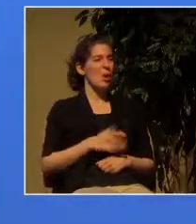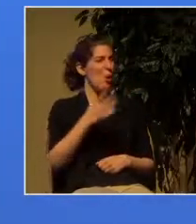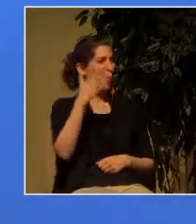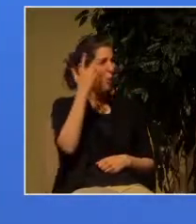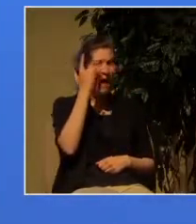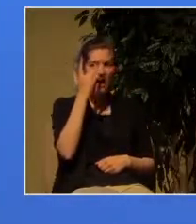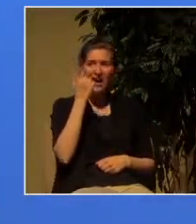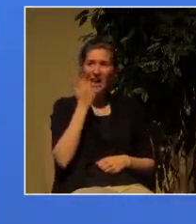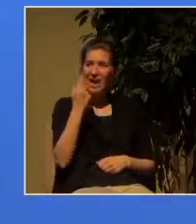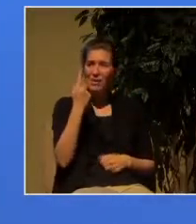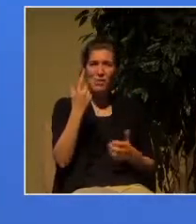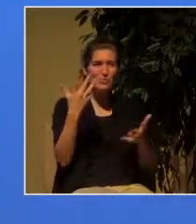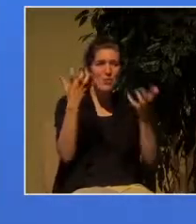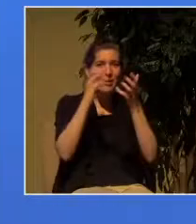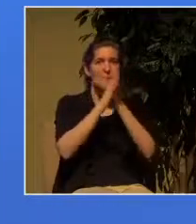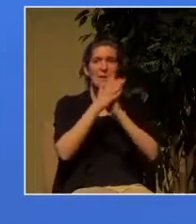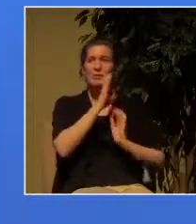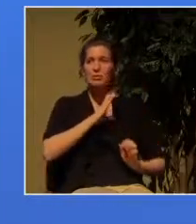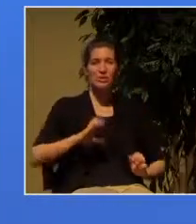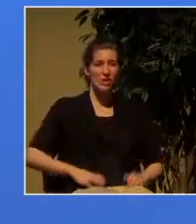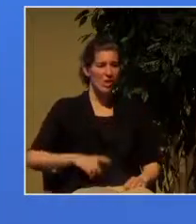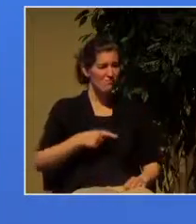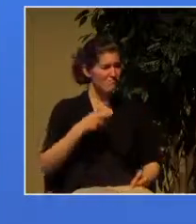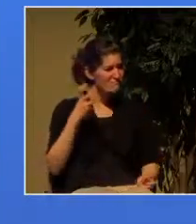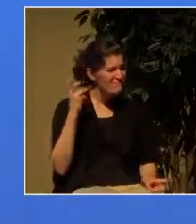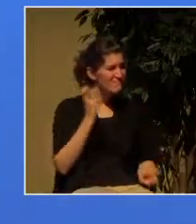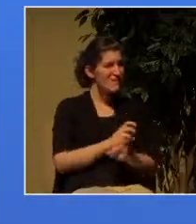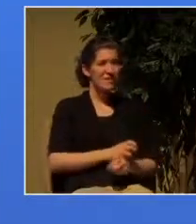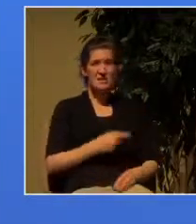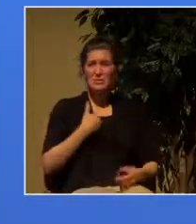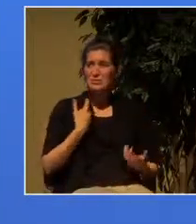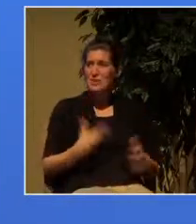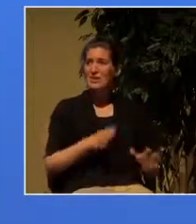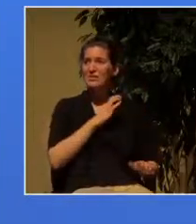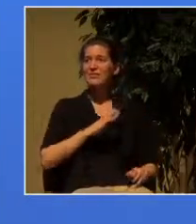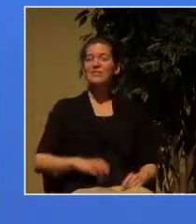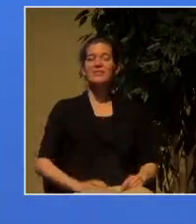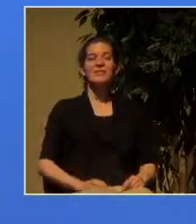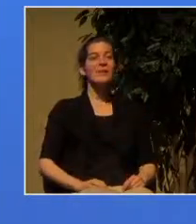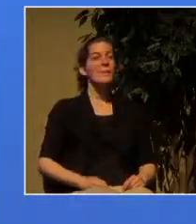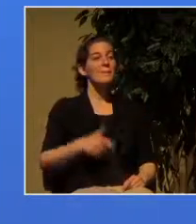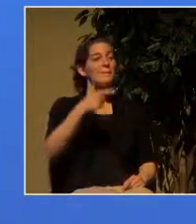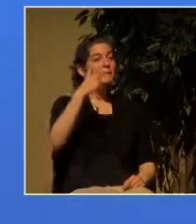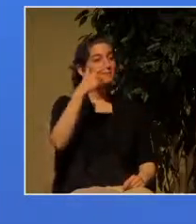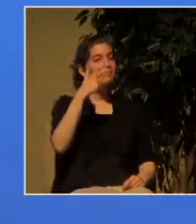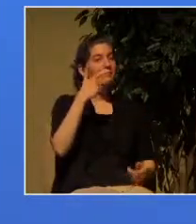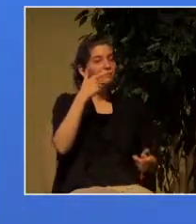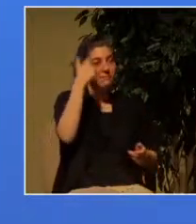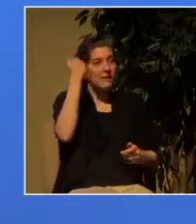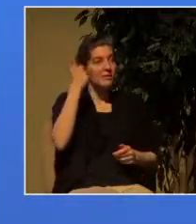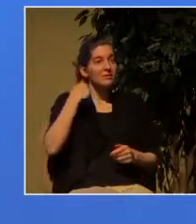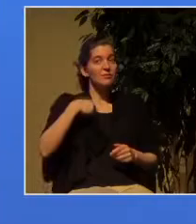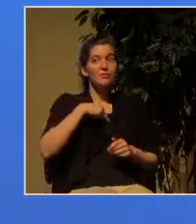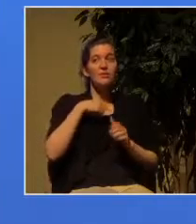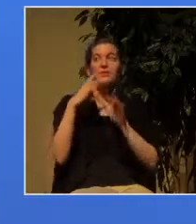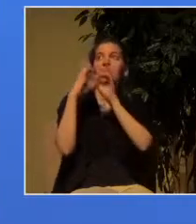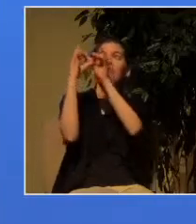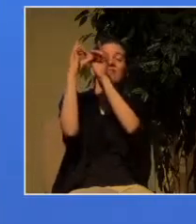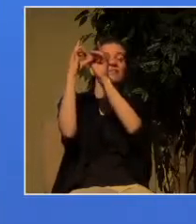because it is not a picnic that we are invited to it is a crucifixion